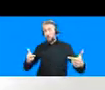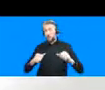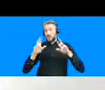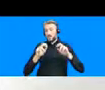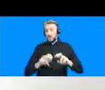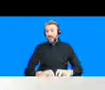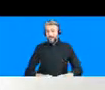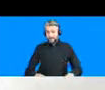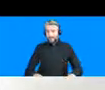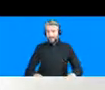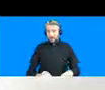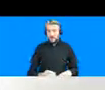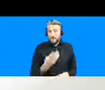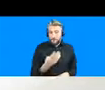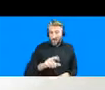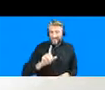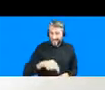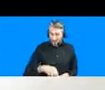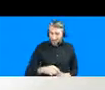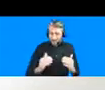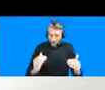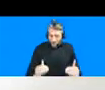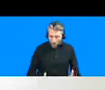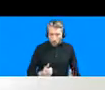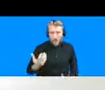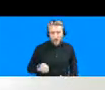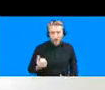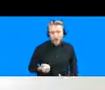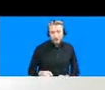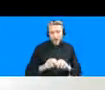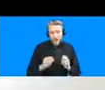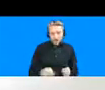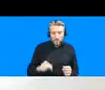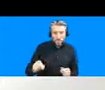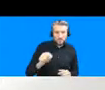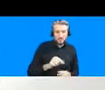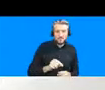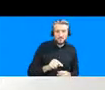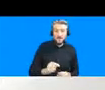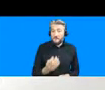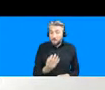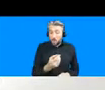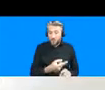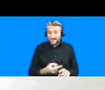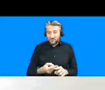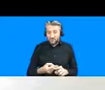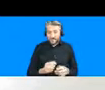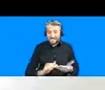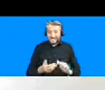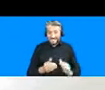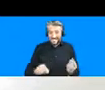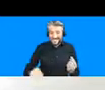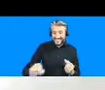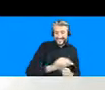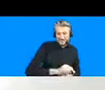across four cities karachi you are unday jakarta and hyderabad so i'll share with you some of the preliminary data that is now coming